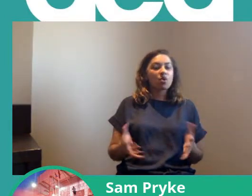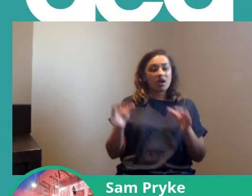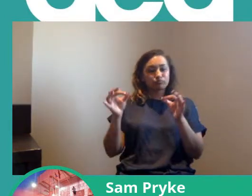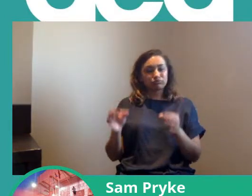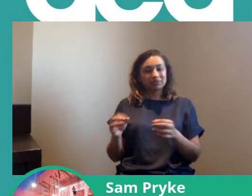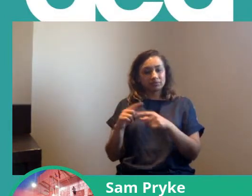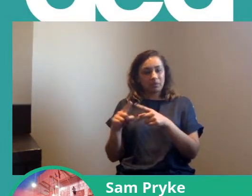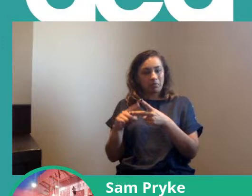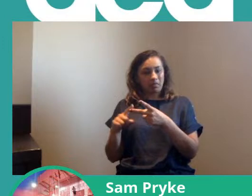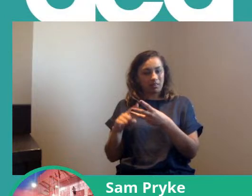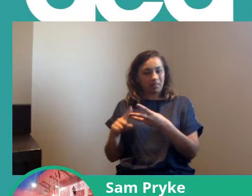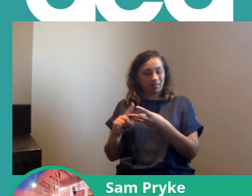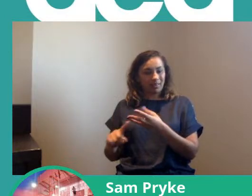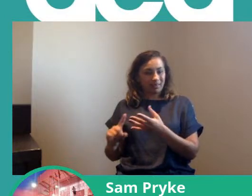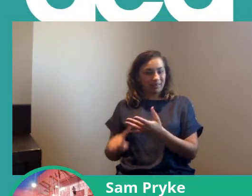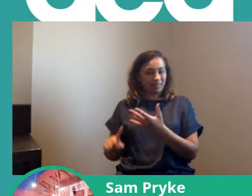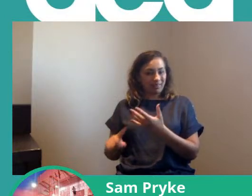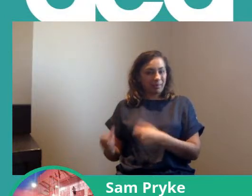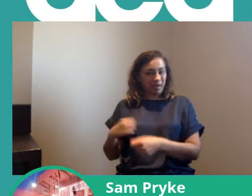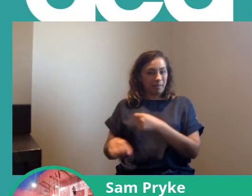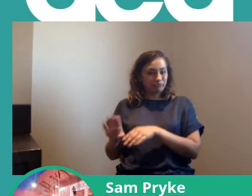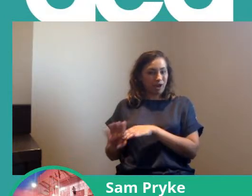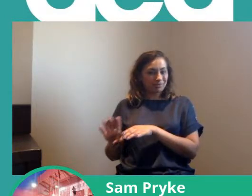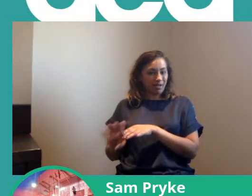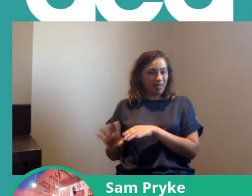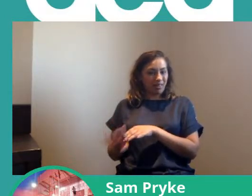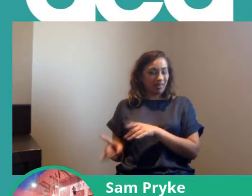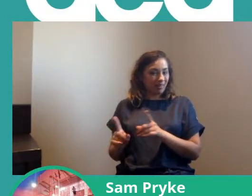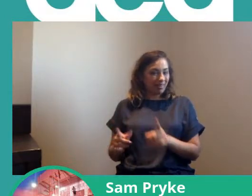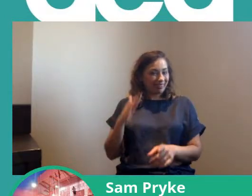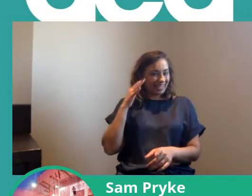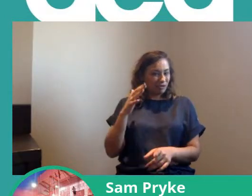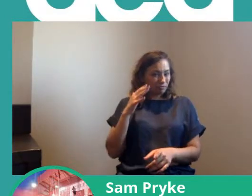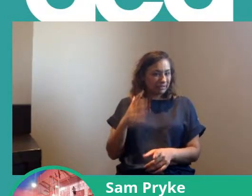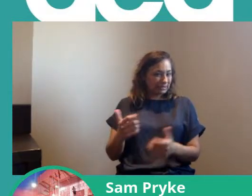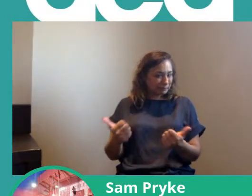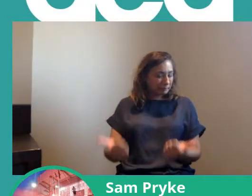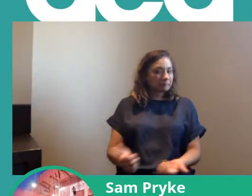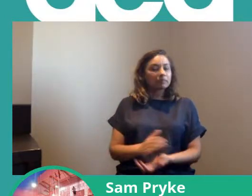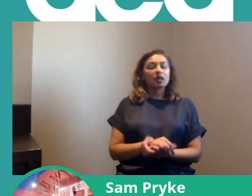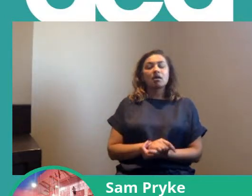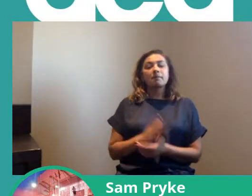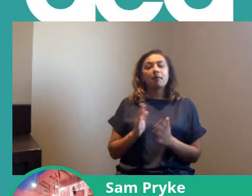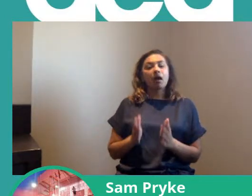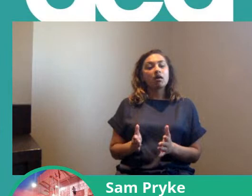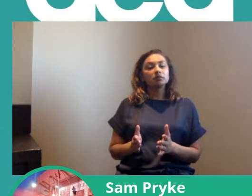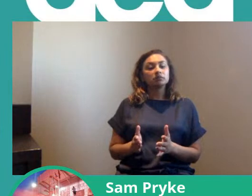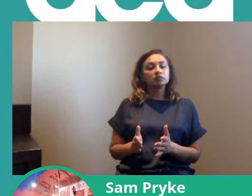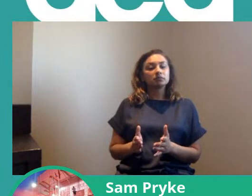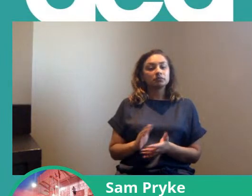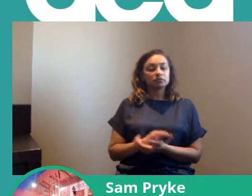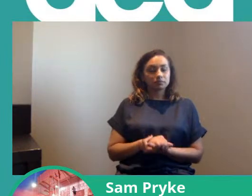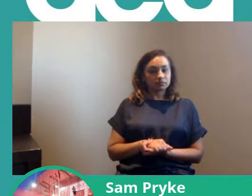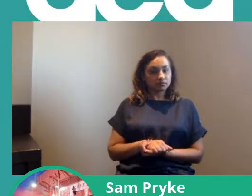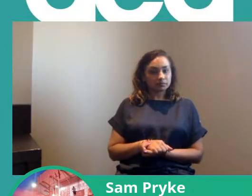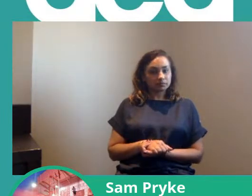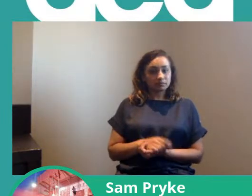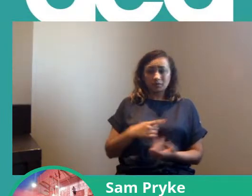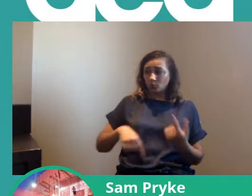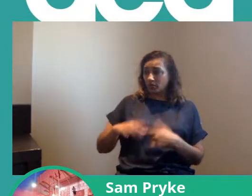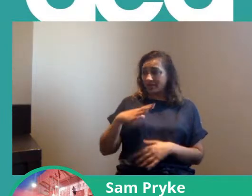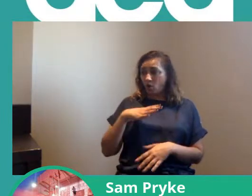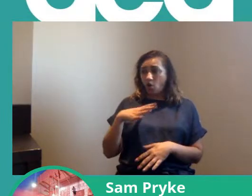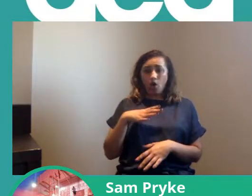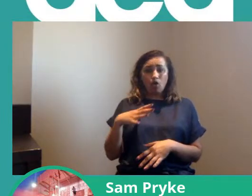into practice that's easy for you to say and but you know ultimately the way I see it is we're already